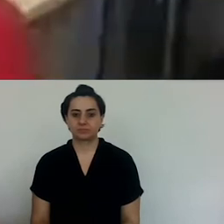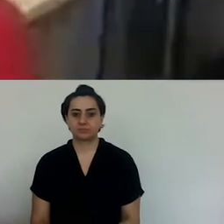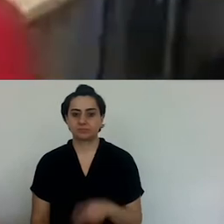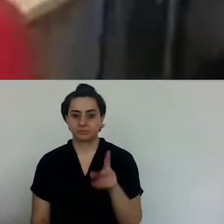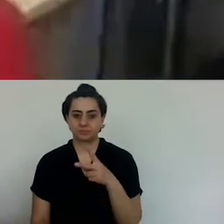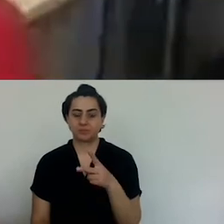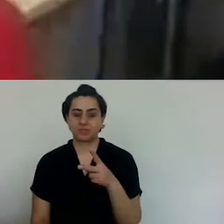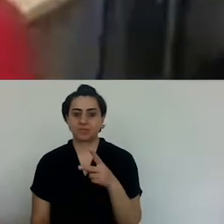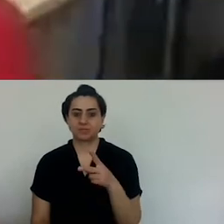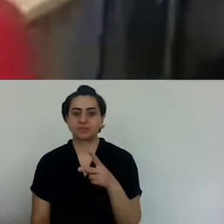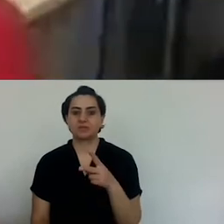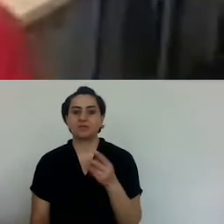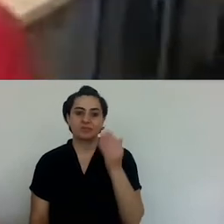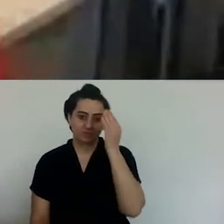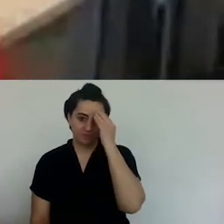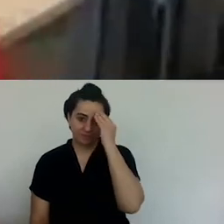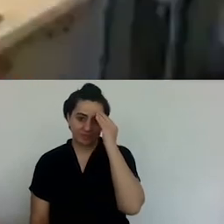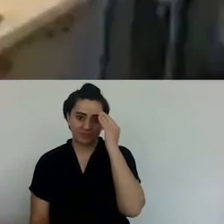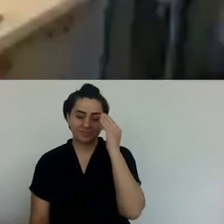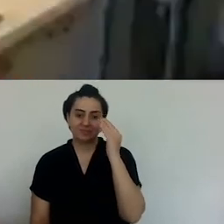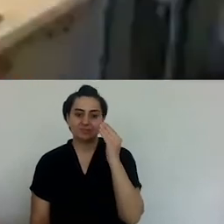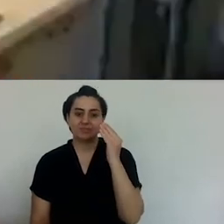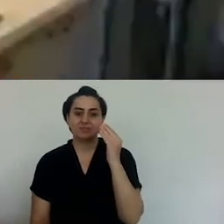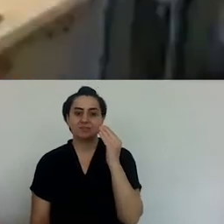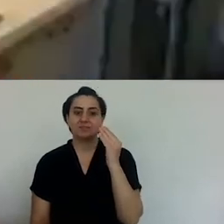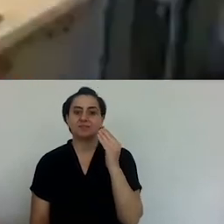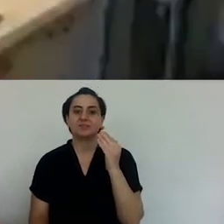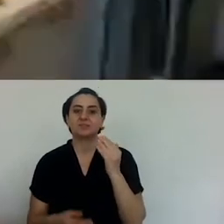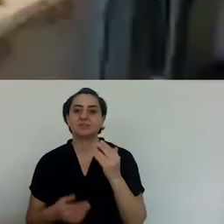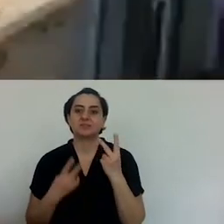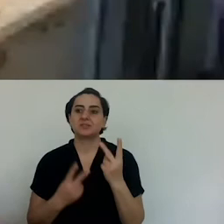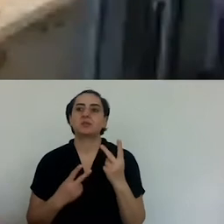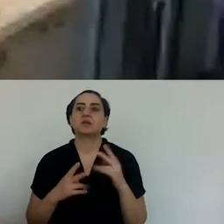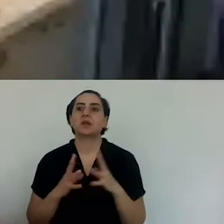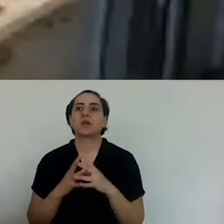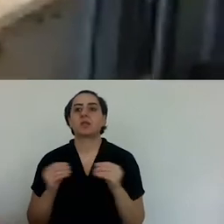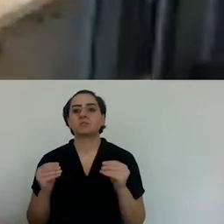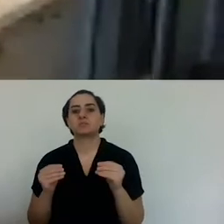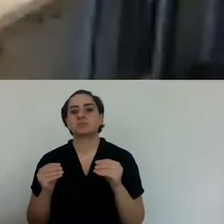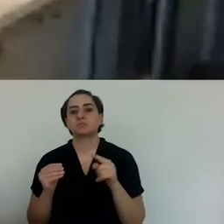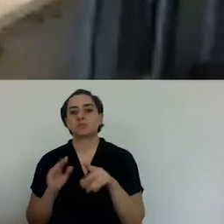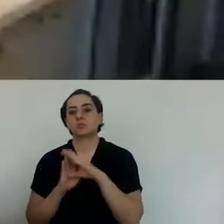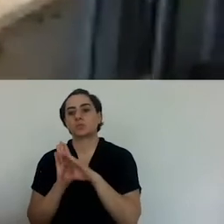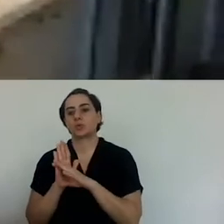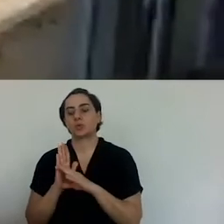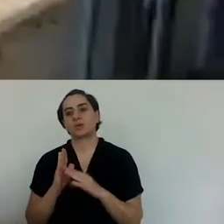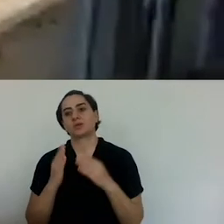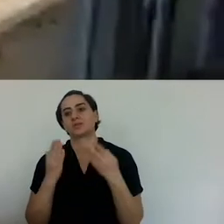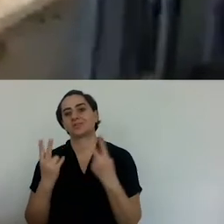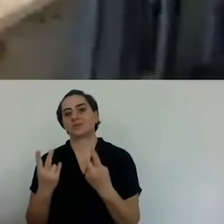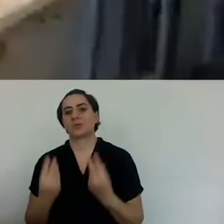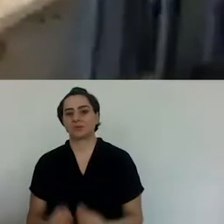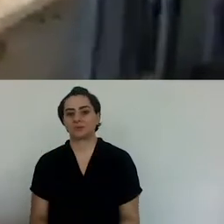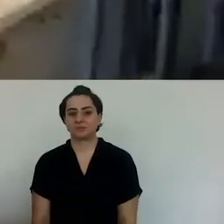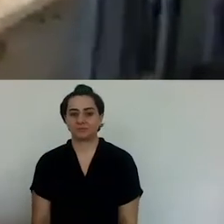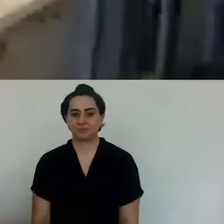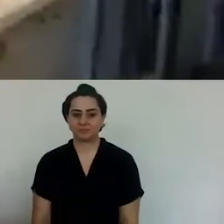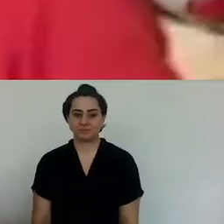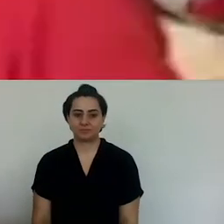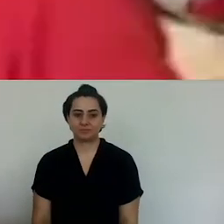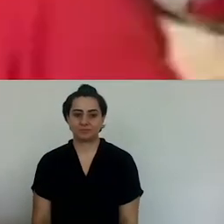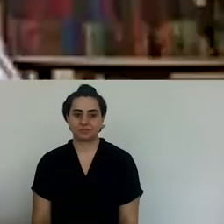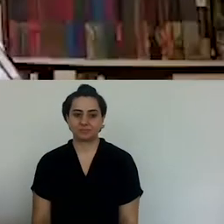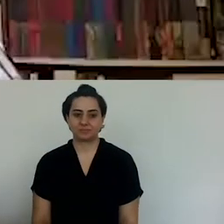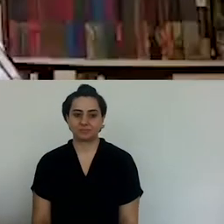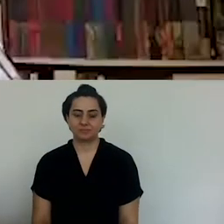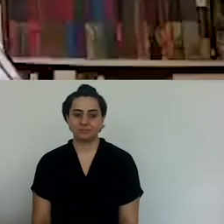So much that we could play with the fish. In fact, a fish is no longer a poor person's food.